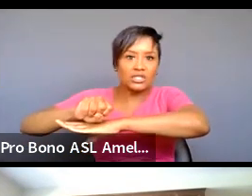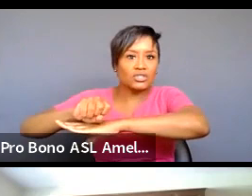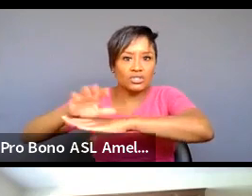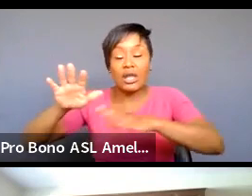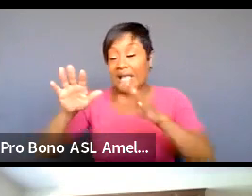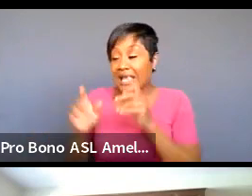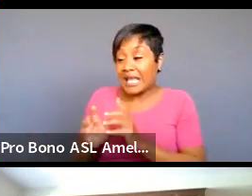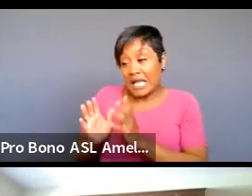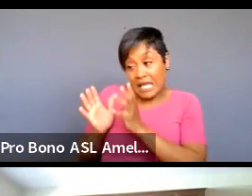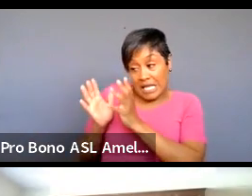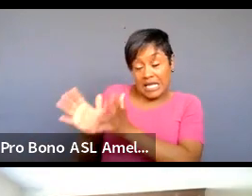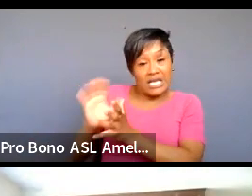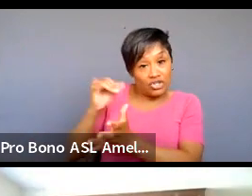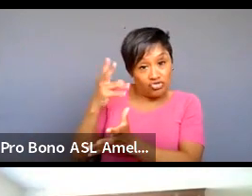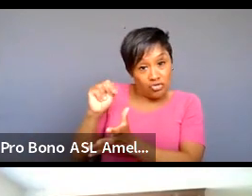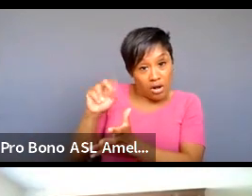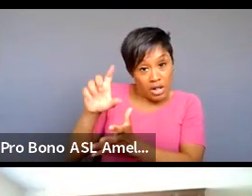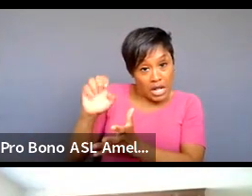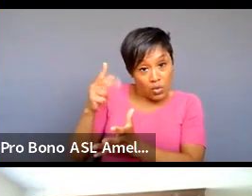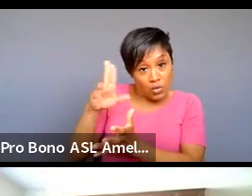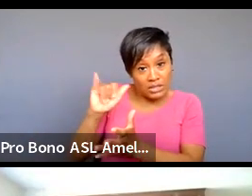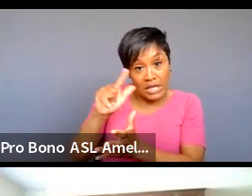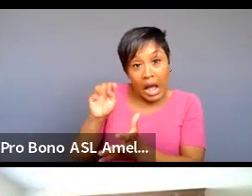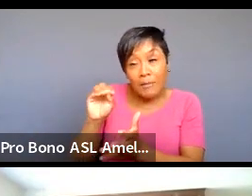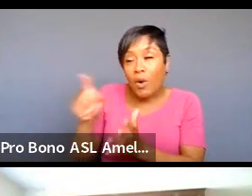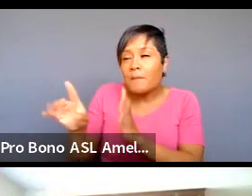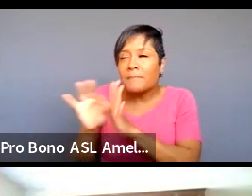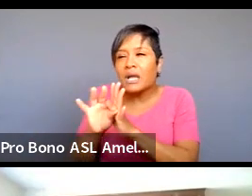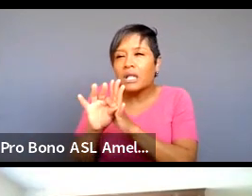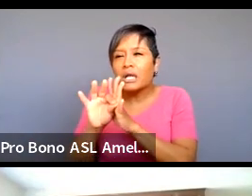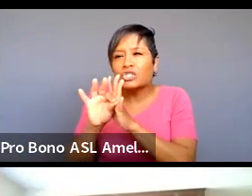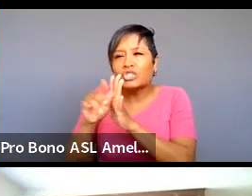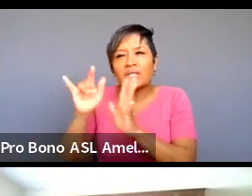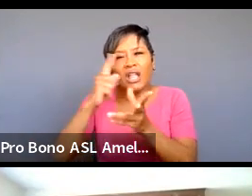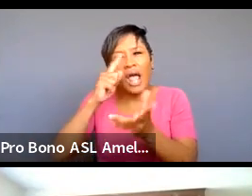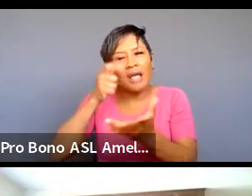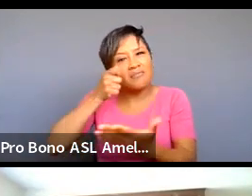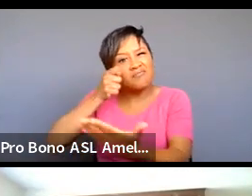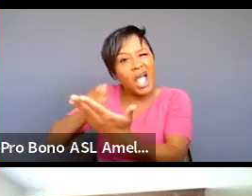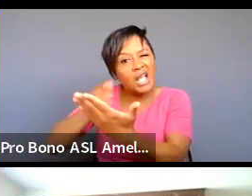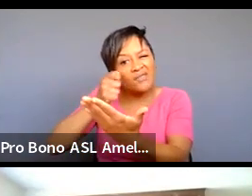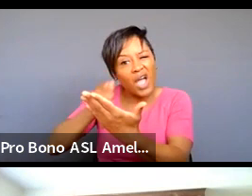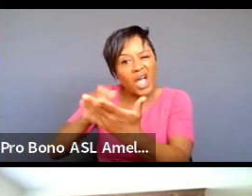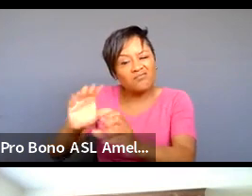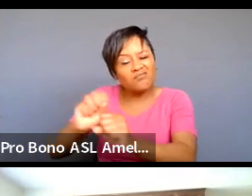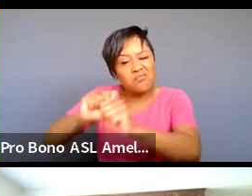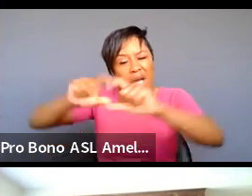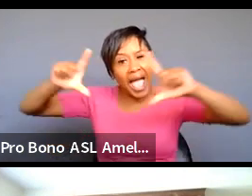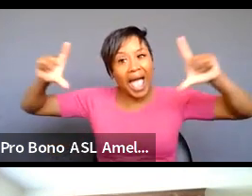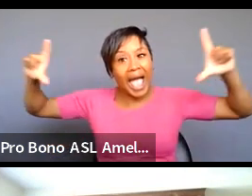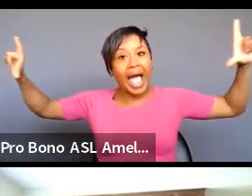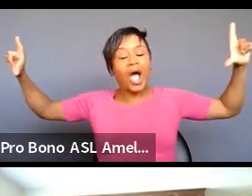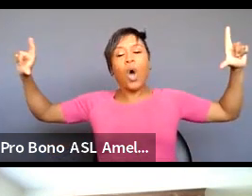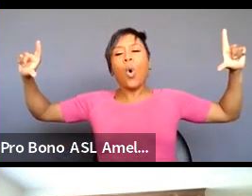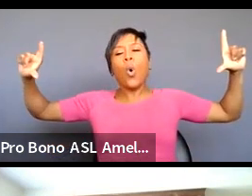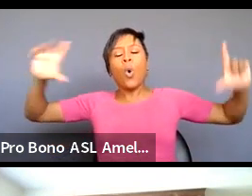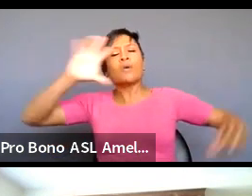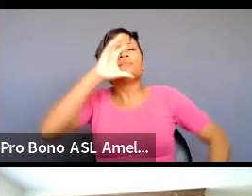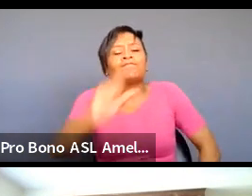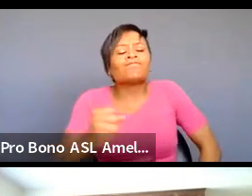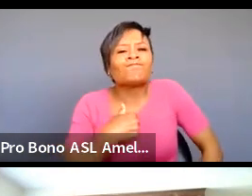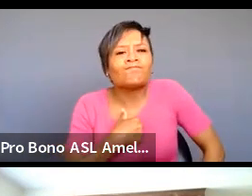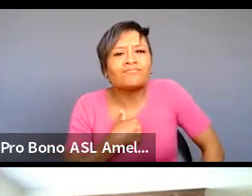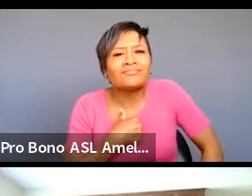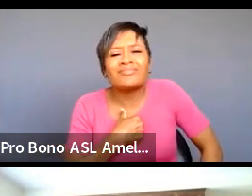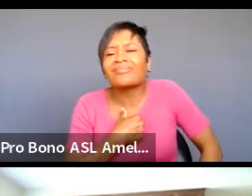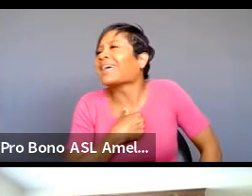what he choose to use and how we're just like magnified to that that captivated me i was like i want to do that one because none of